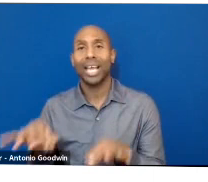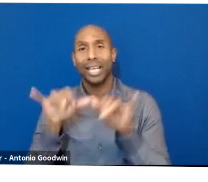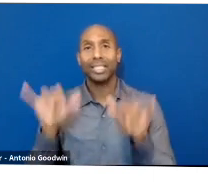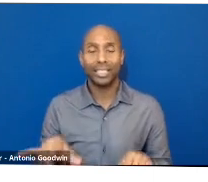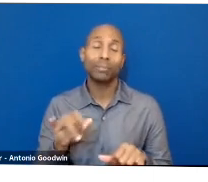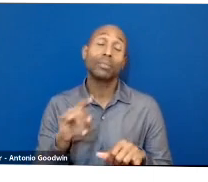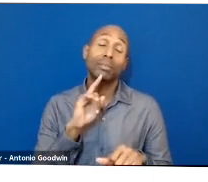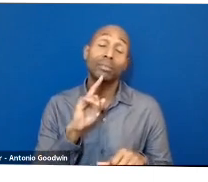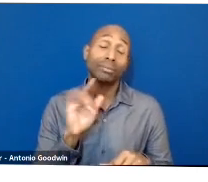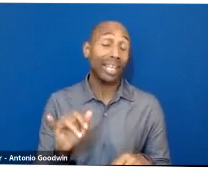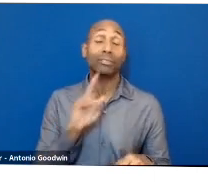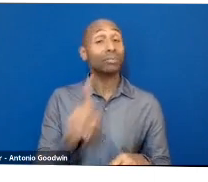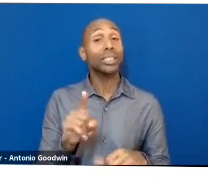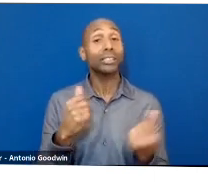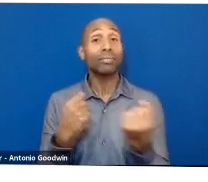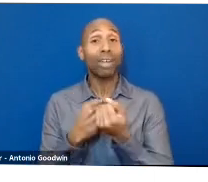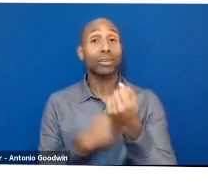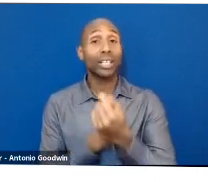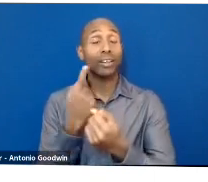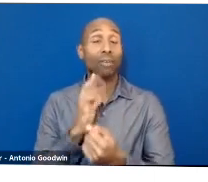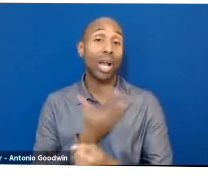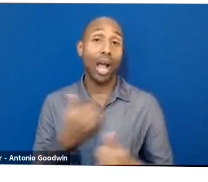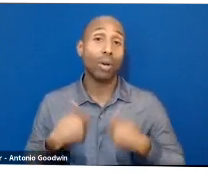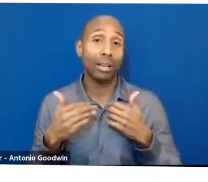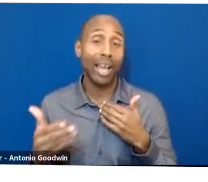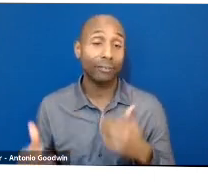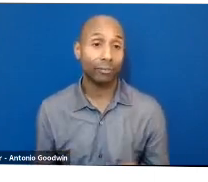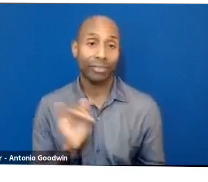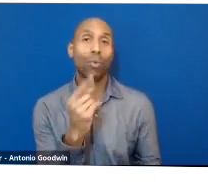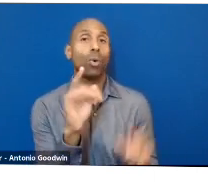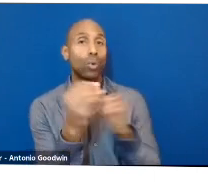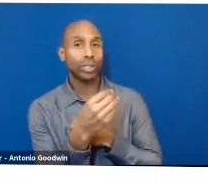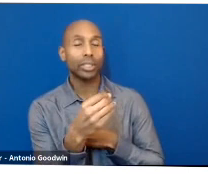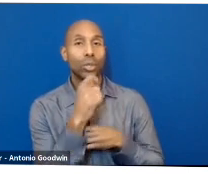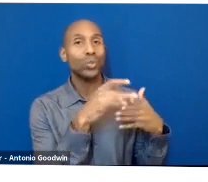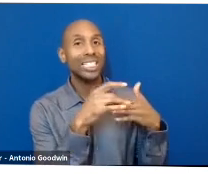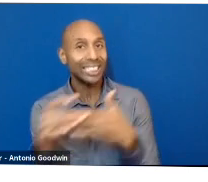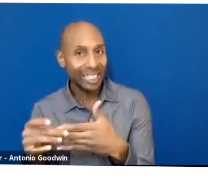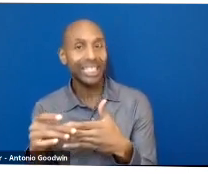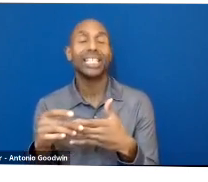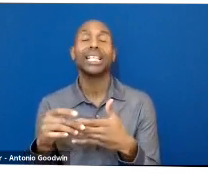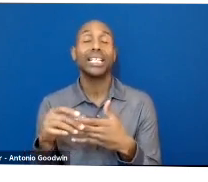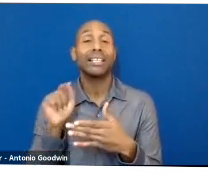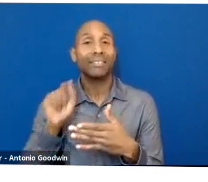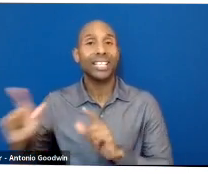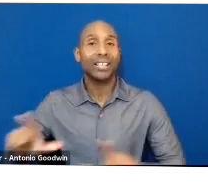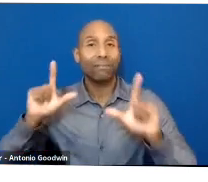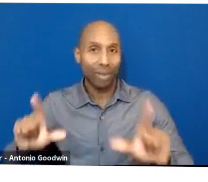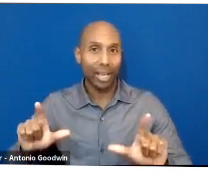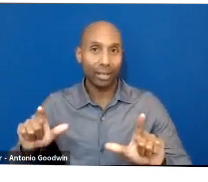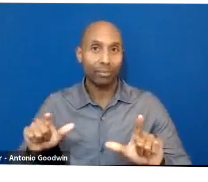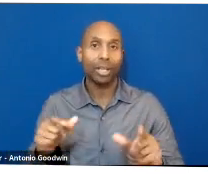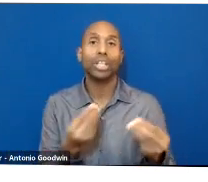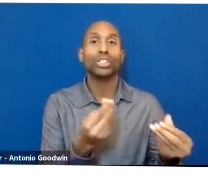life. So they are one organization that is leading the charge to a soil to soil framework. Another amazing